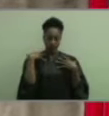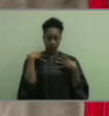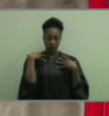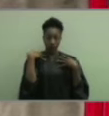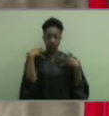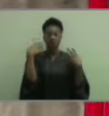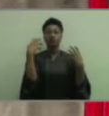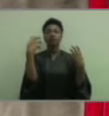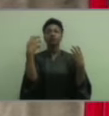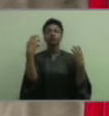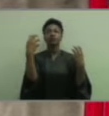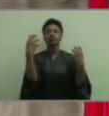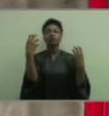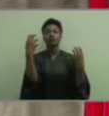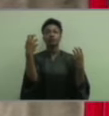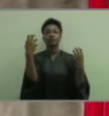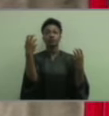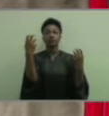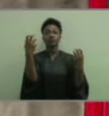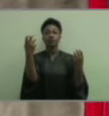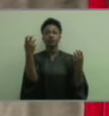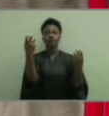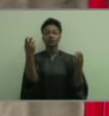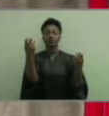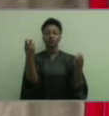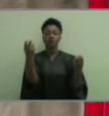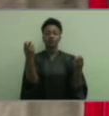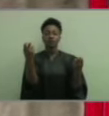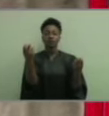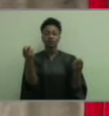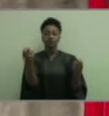brave do